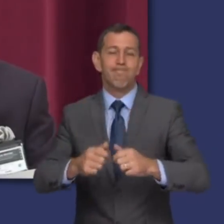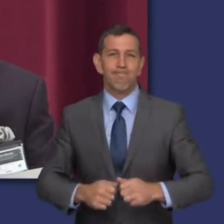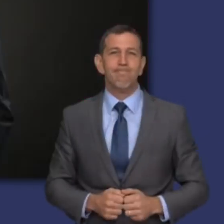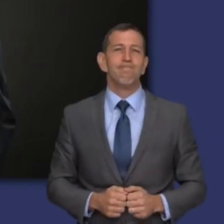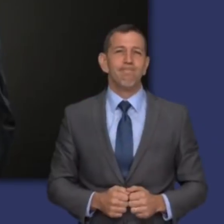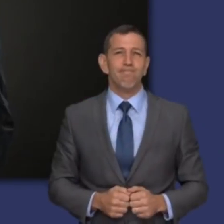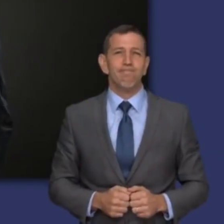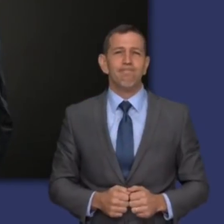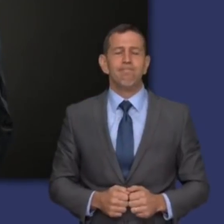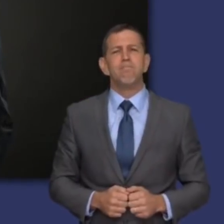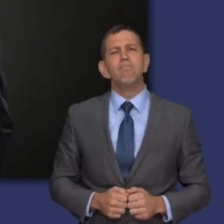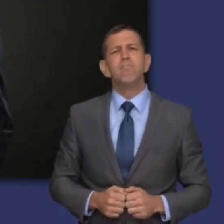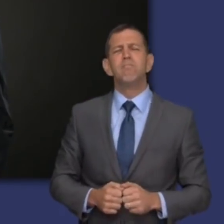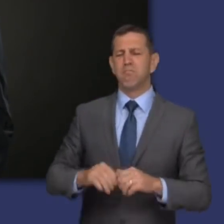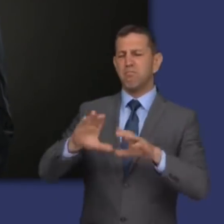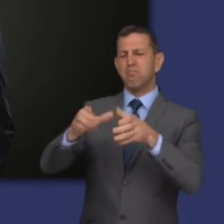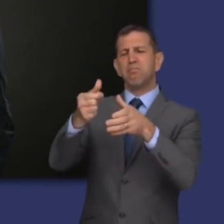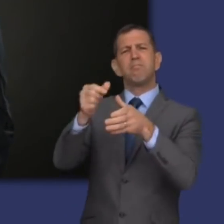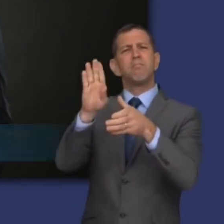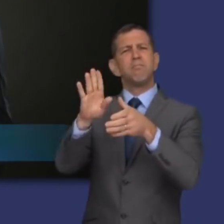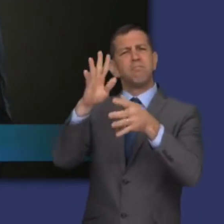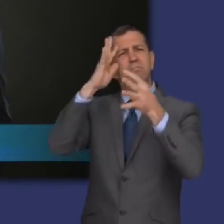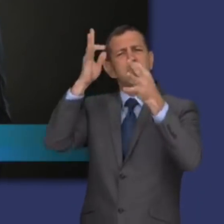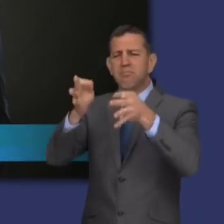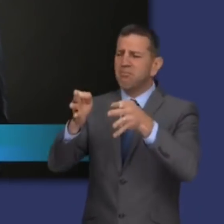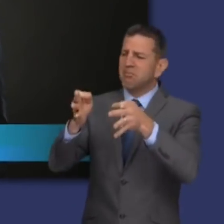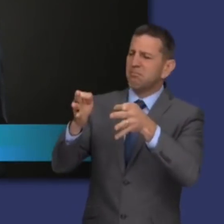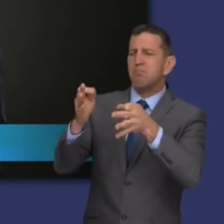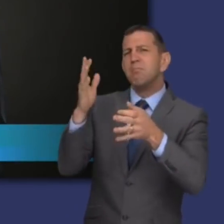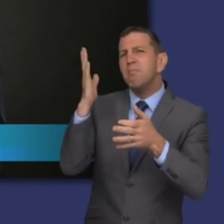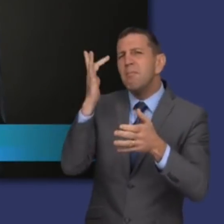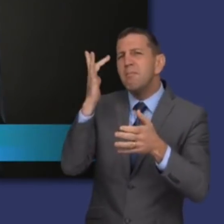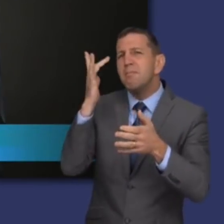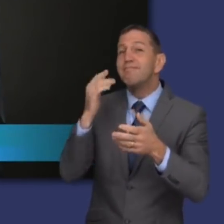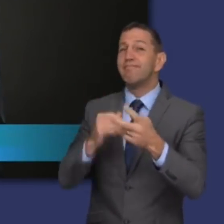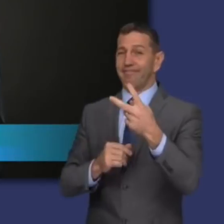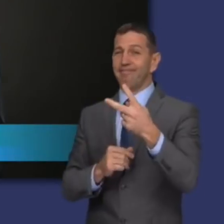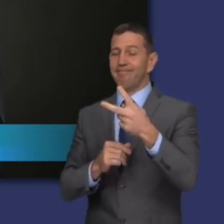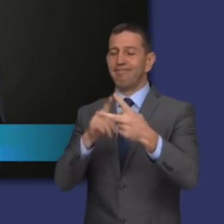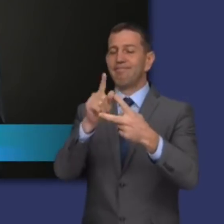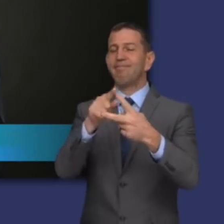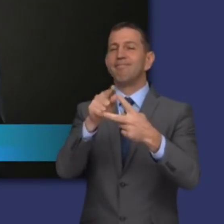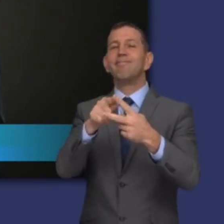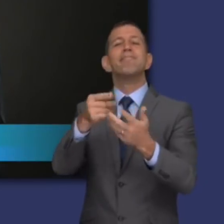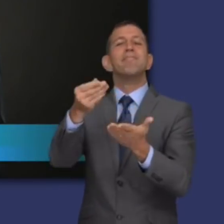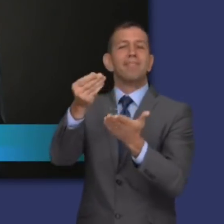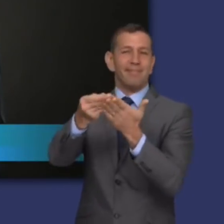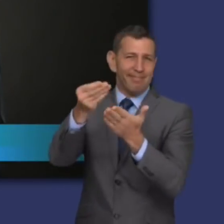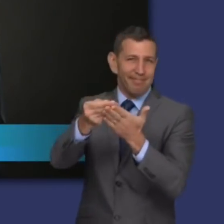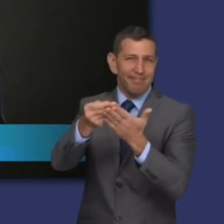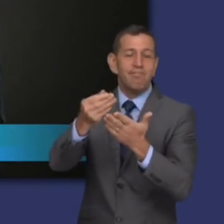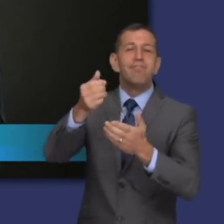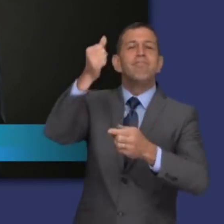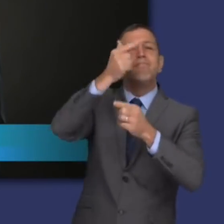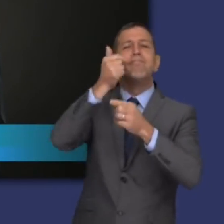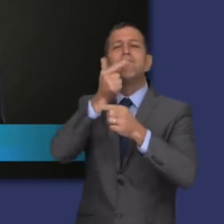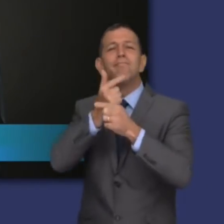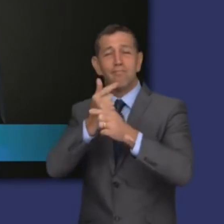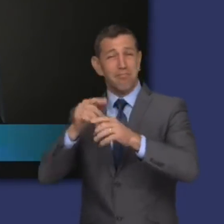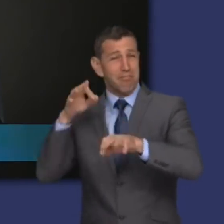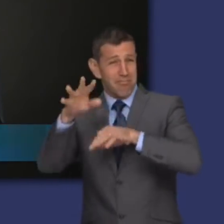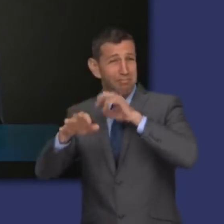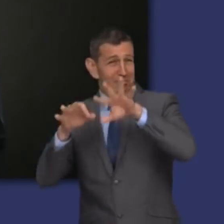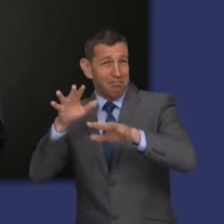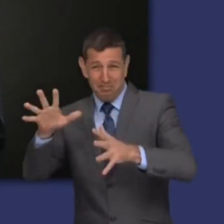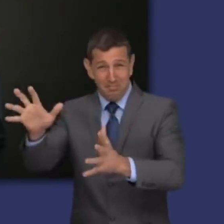cancelled. The Governing Body had two clear objectives in mind with these changes. Firstly, that of making